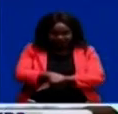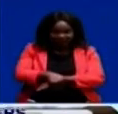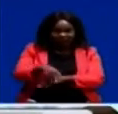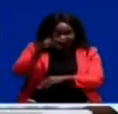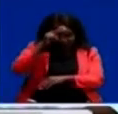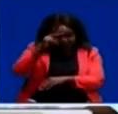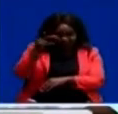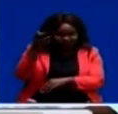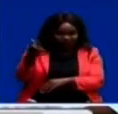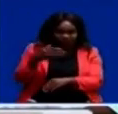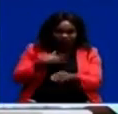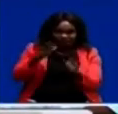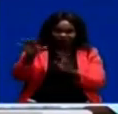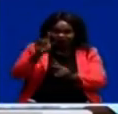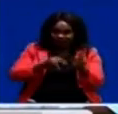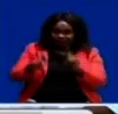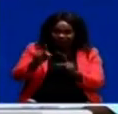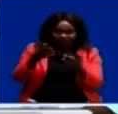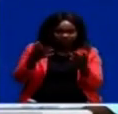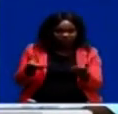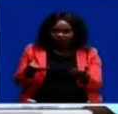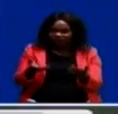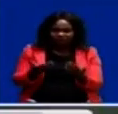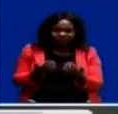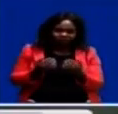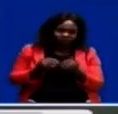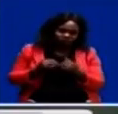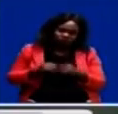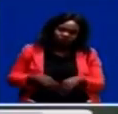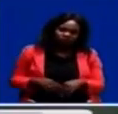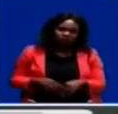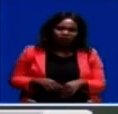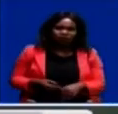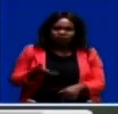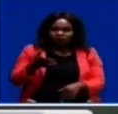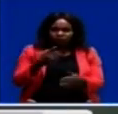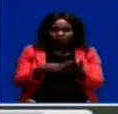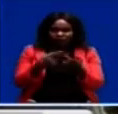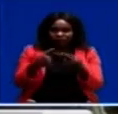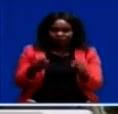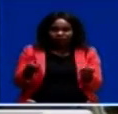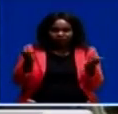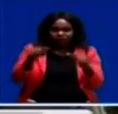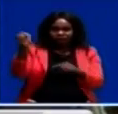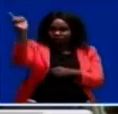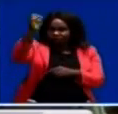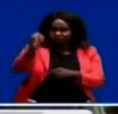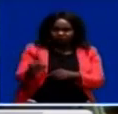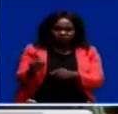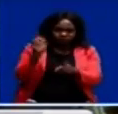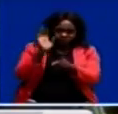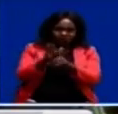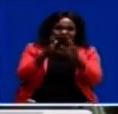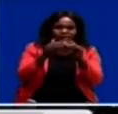Kitwe has left people here distressed. And this is what happened here when lightning struck the house of the